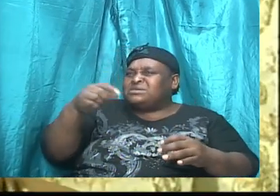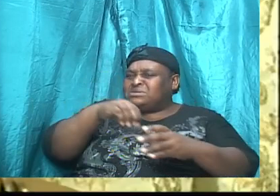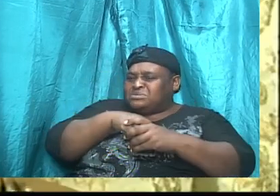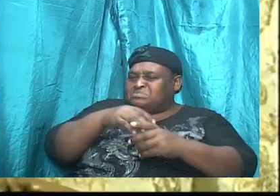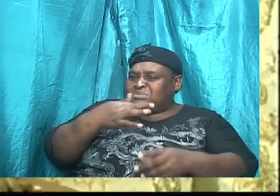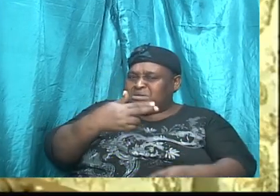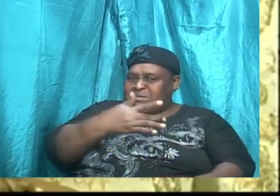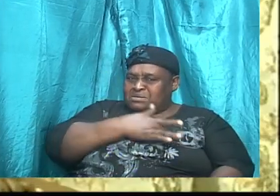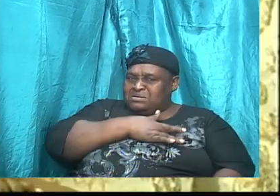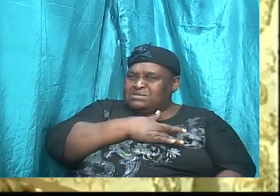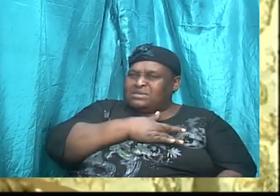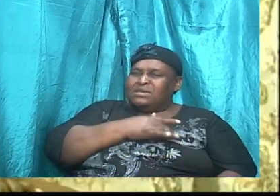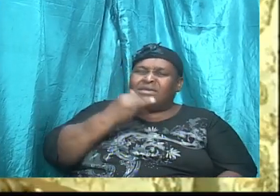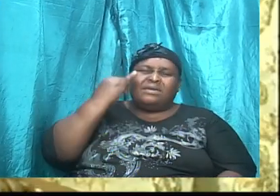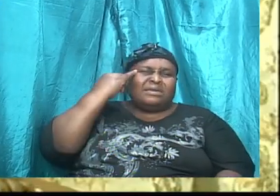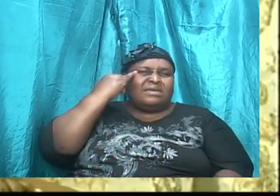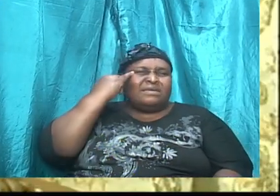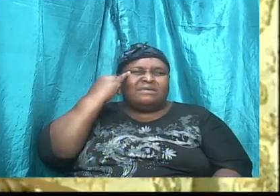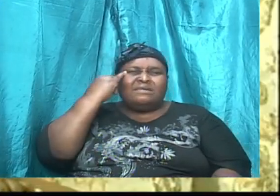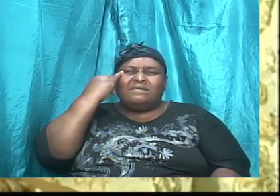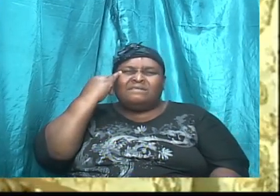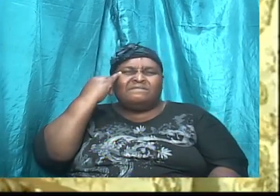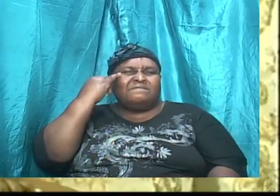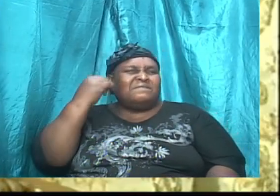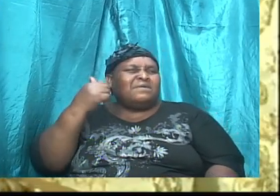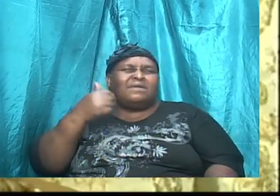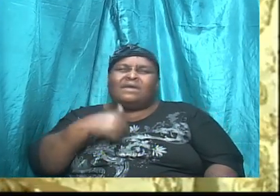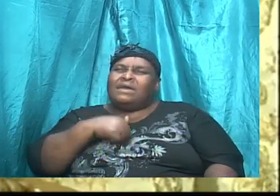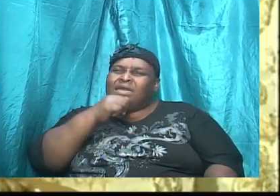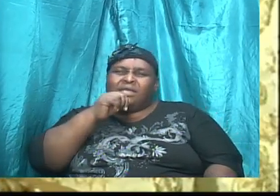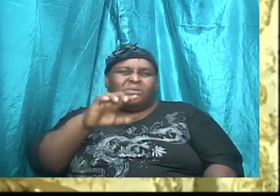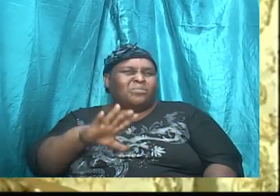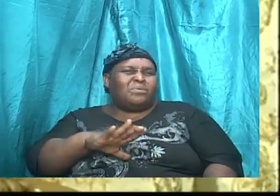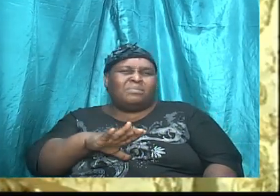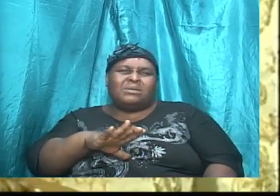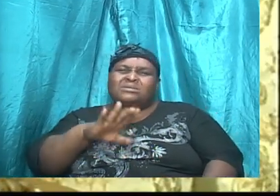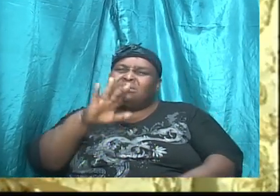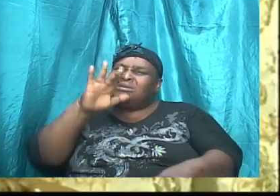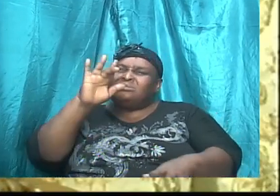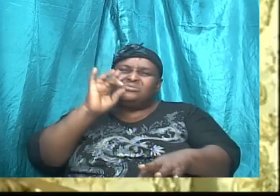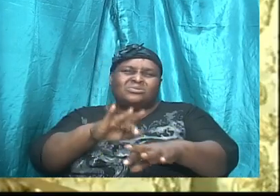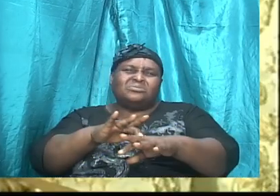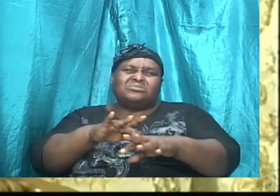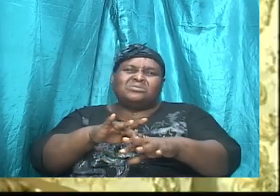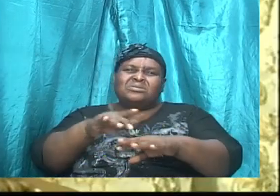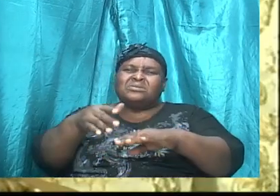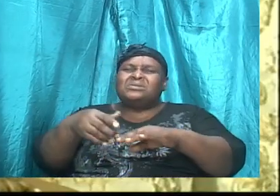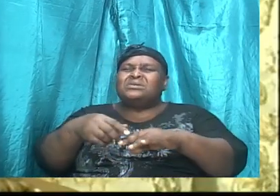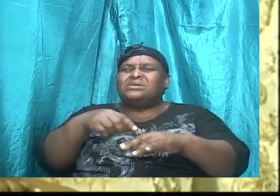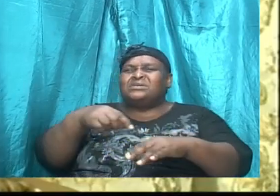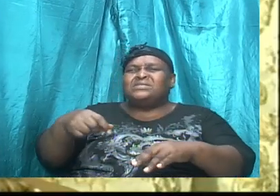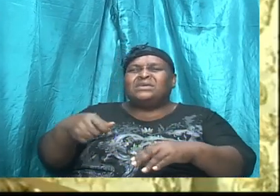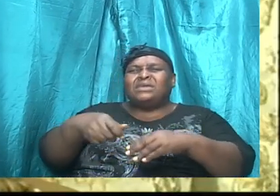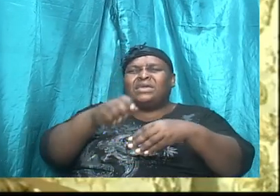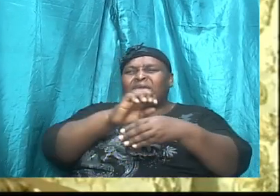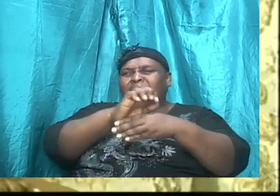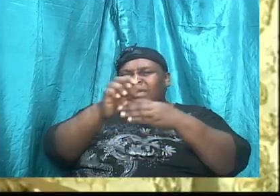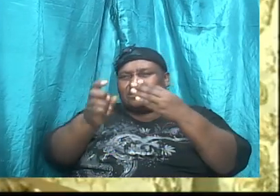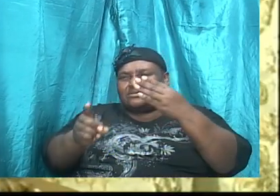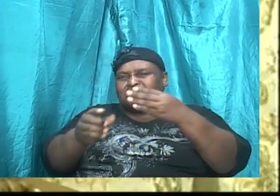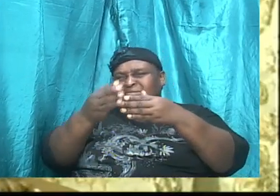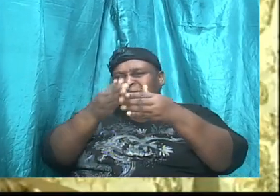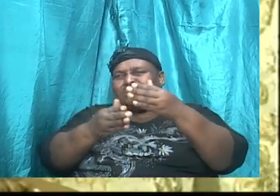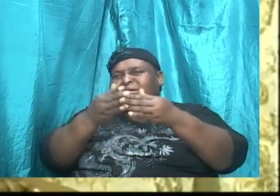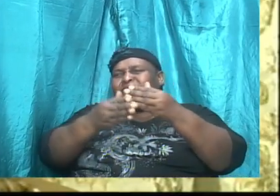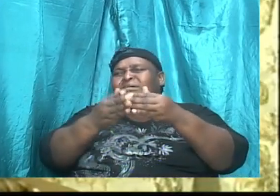if I could just touch the hem of his garment, then I know that I will be made whole.